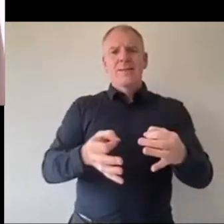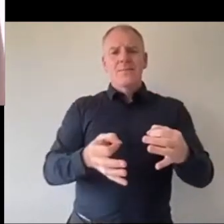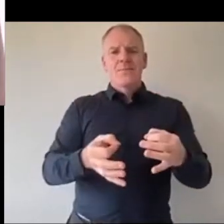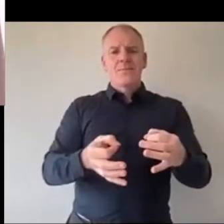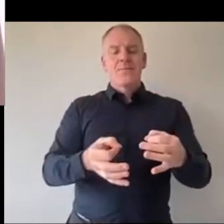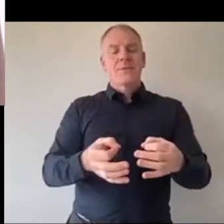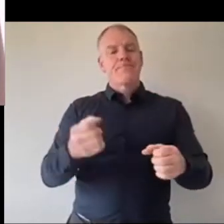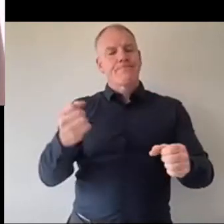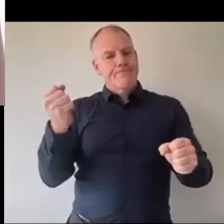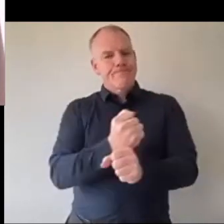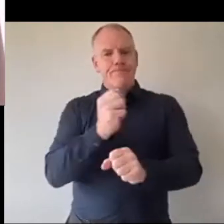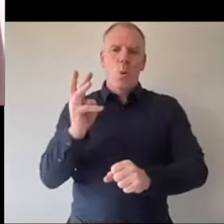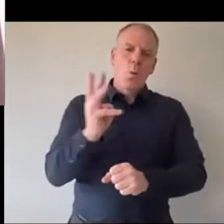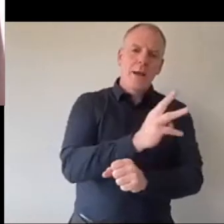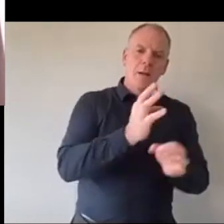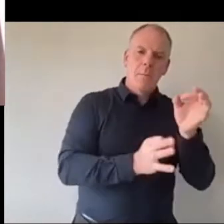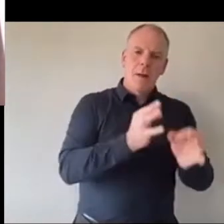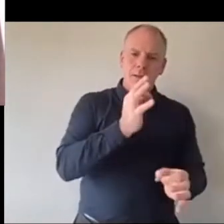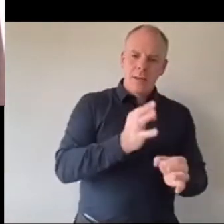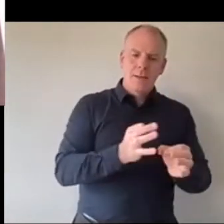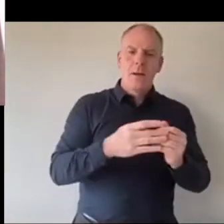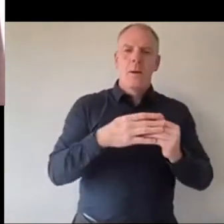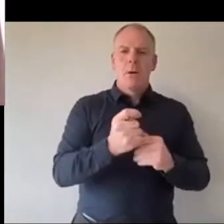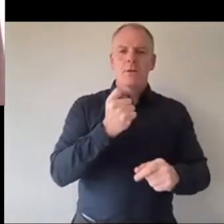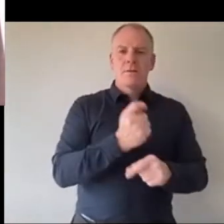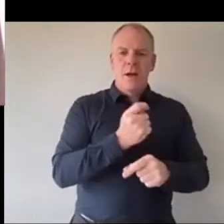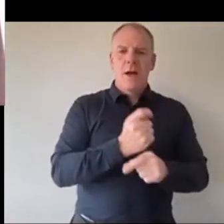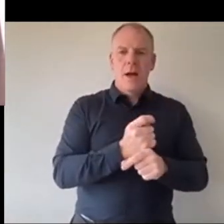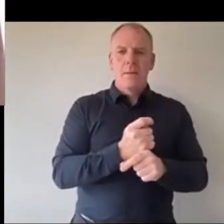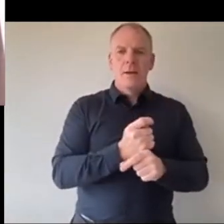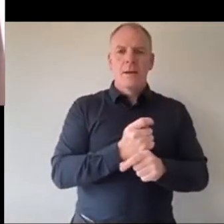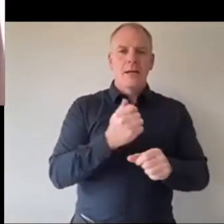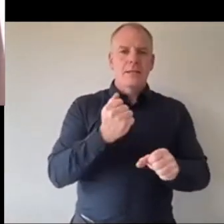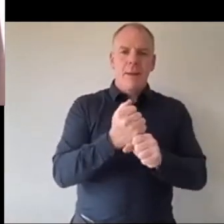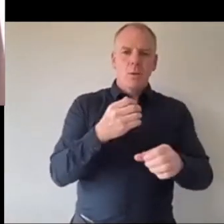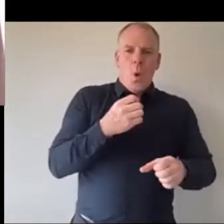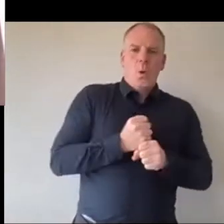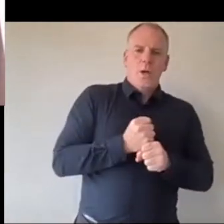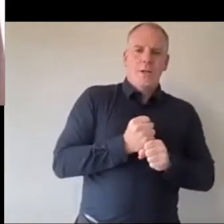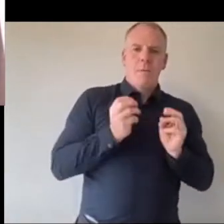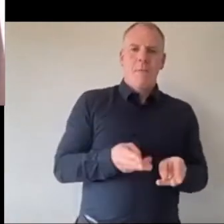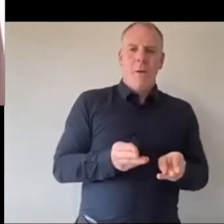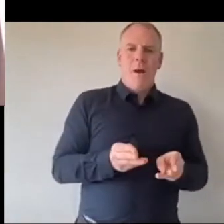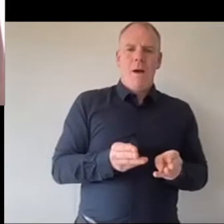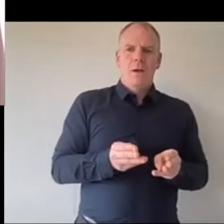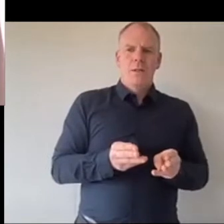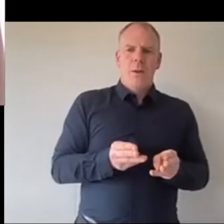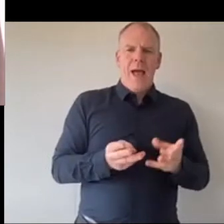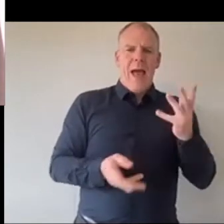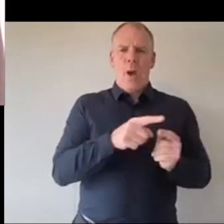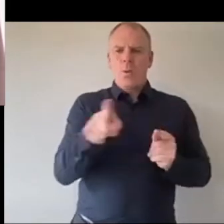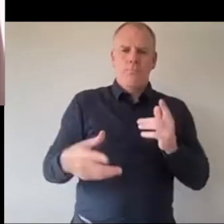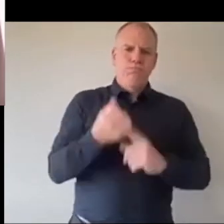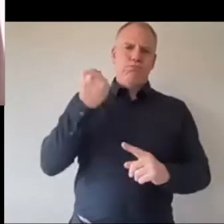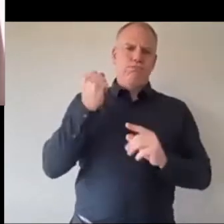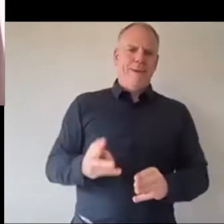within Western politics the core of politics is the preservation of power so how do we get that power and how do we jump on things